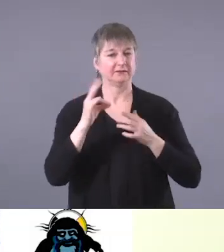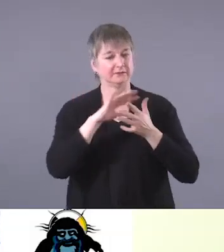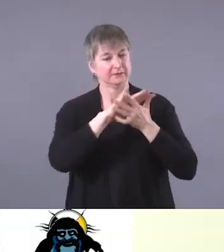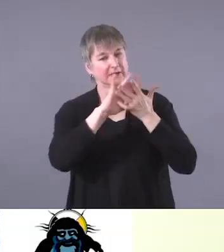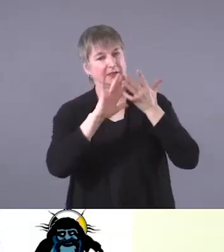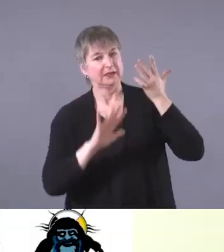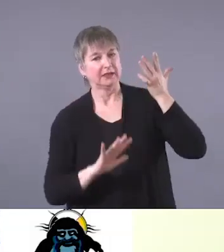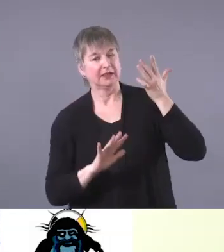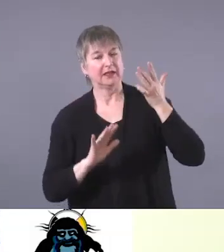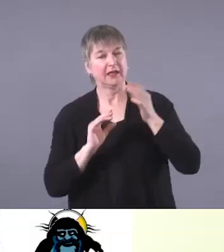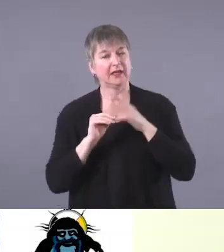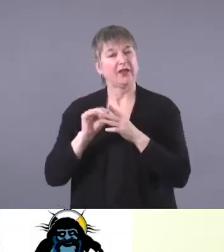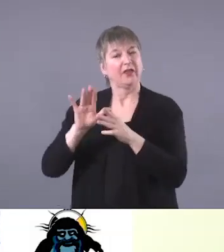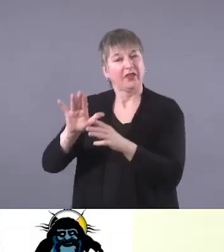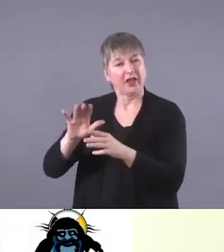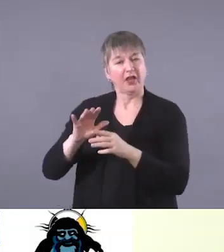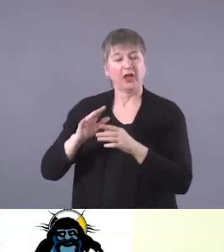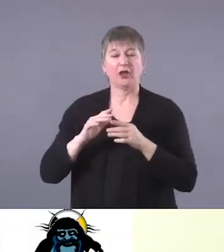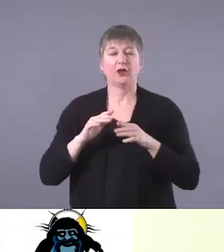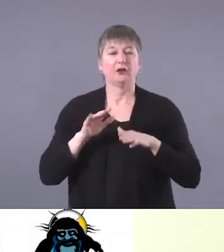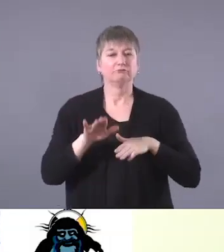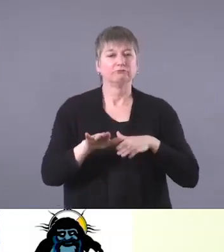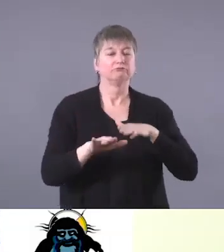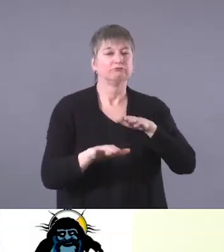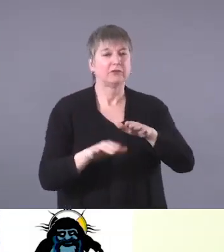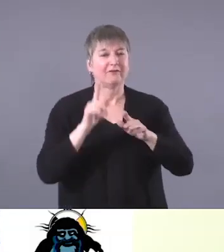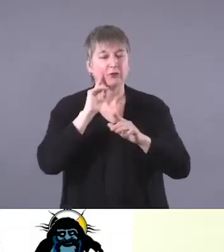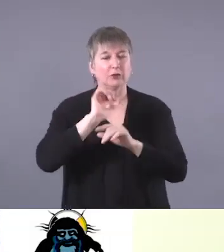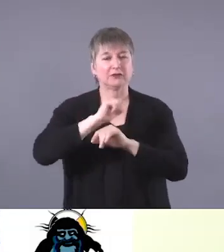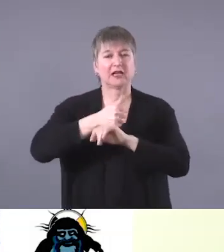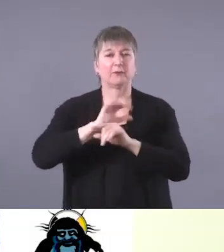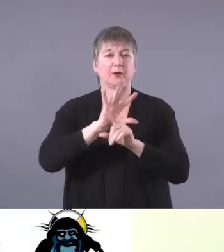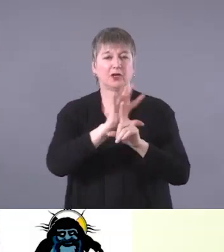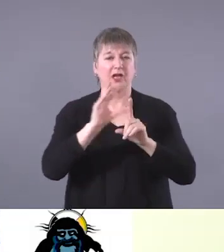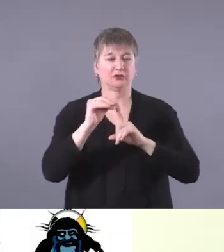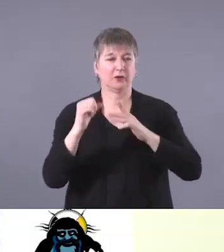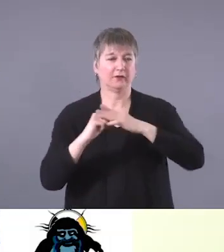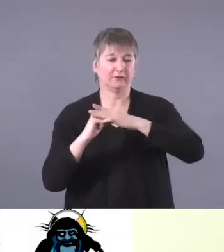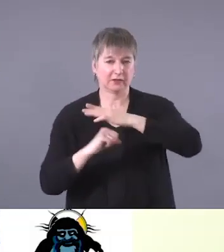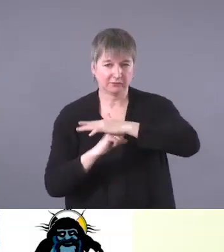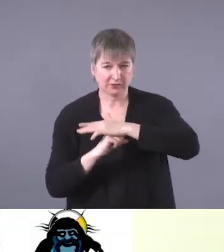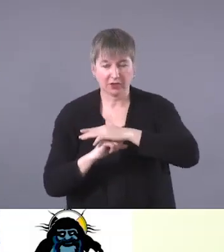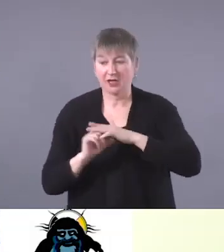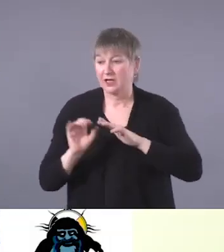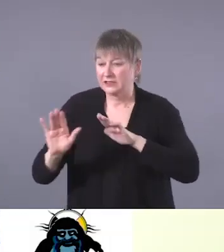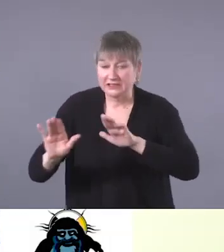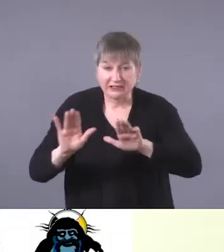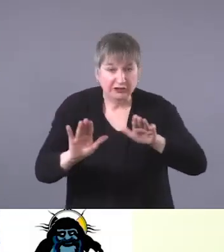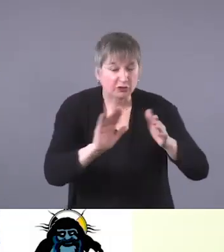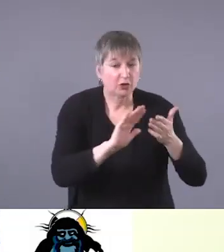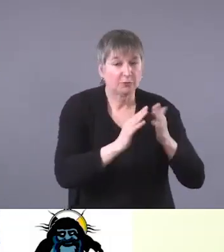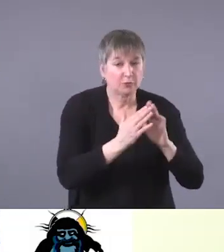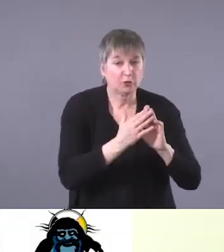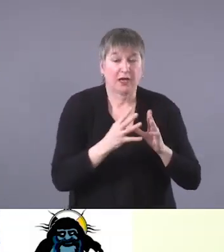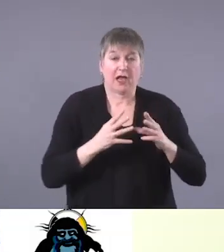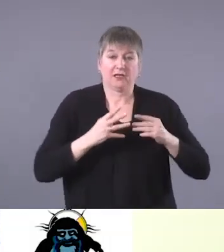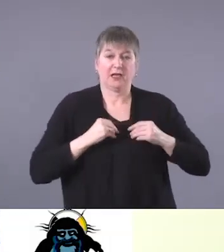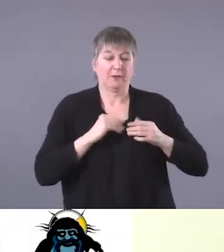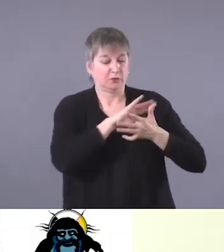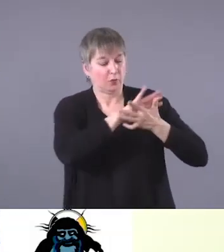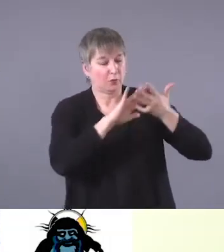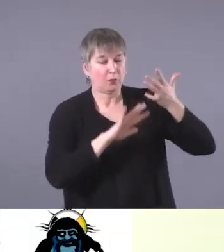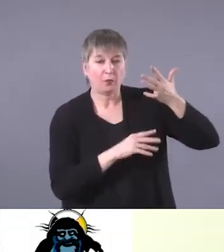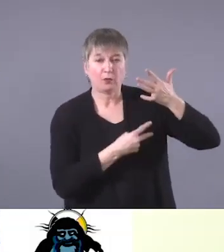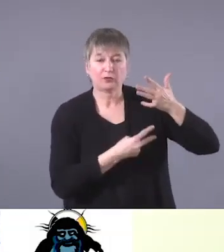as a moral stepping stone and cultural foundation. Each community adapts the teachings to suit their community values.